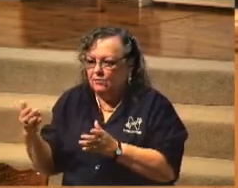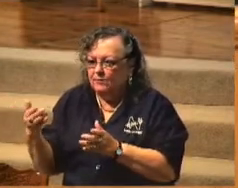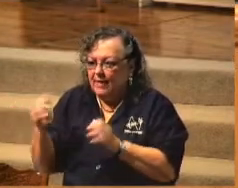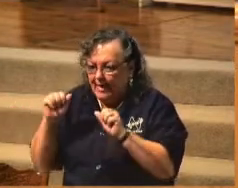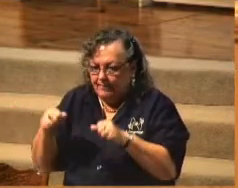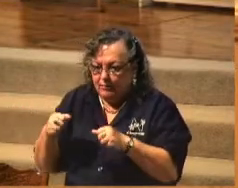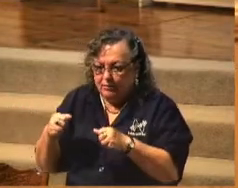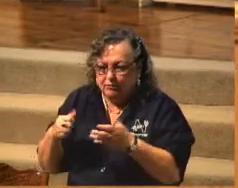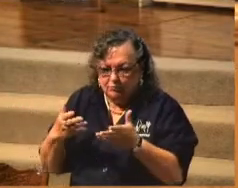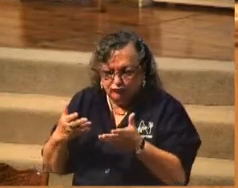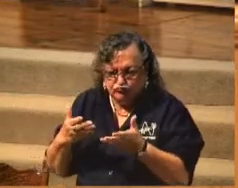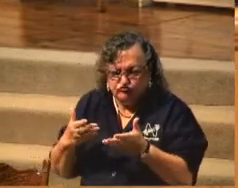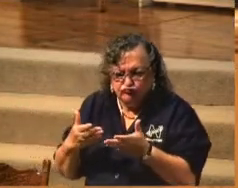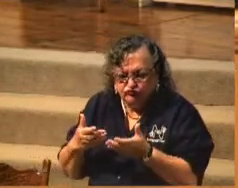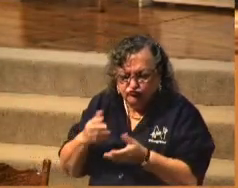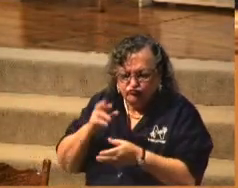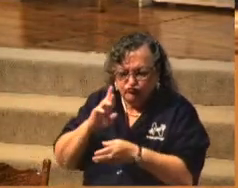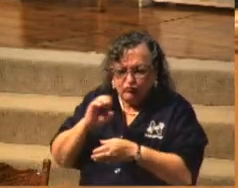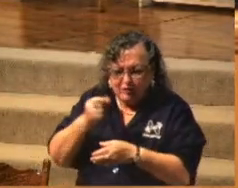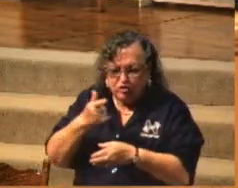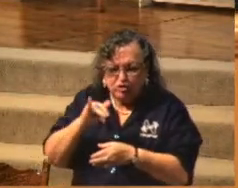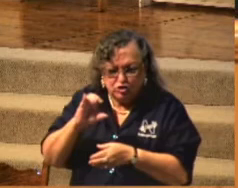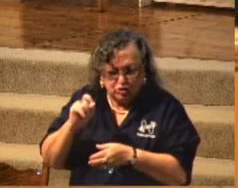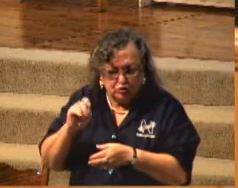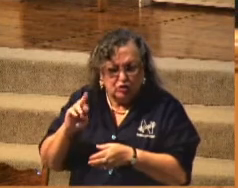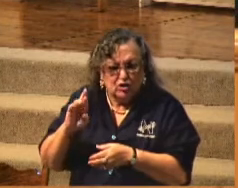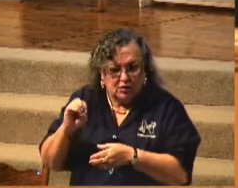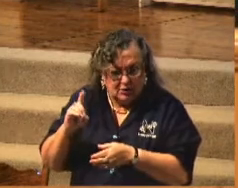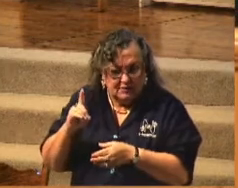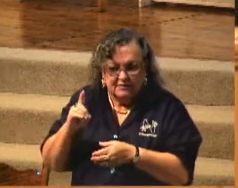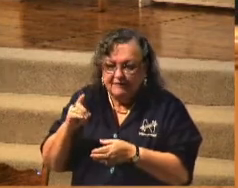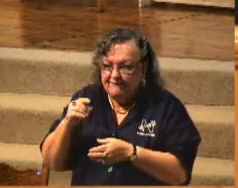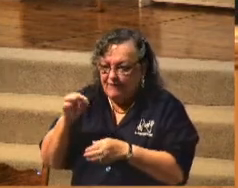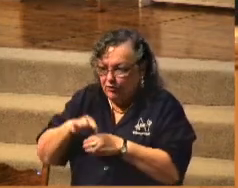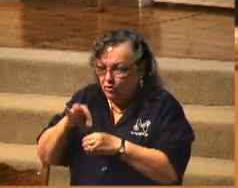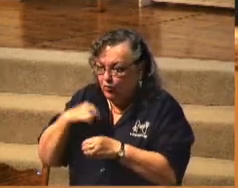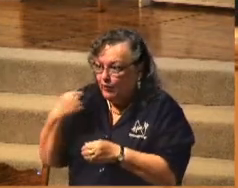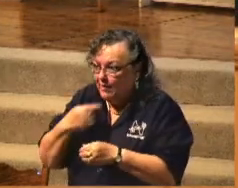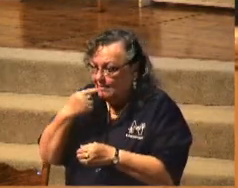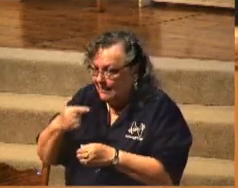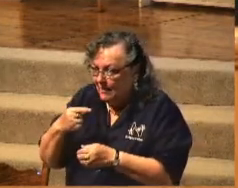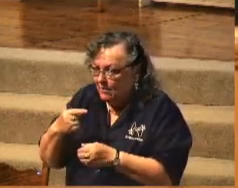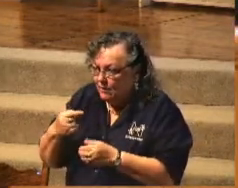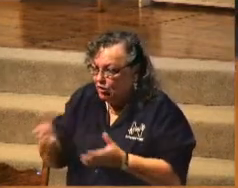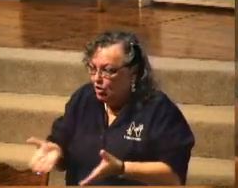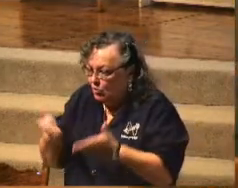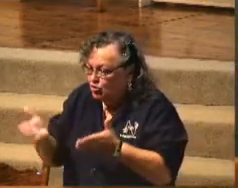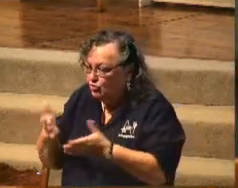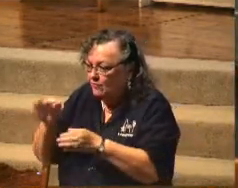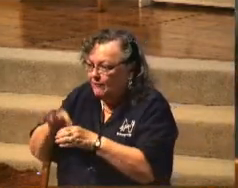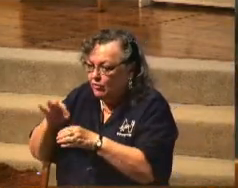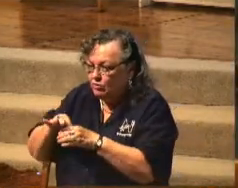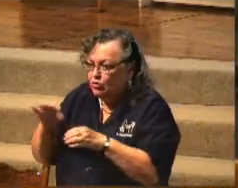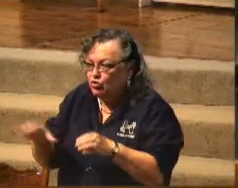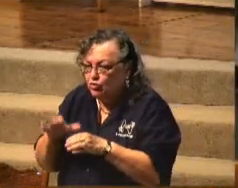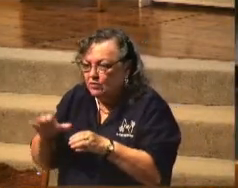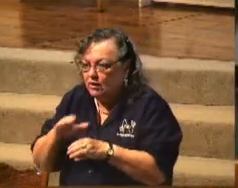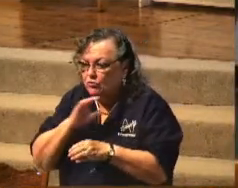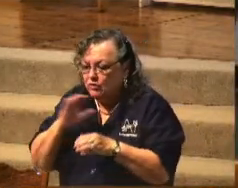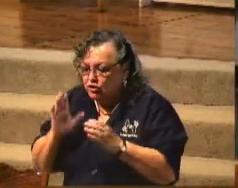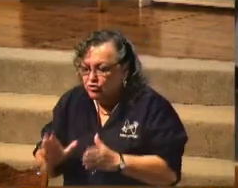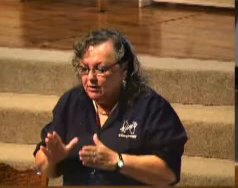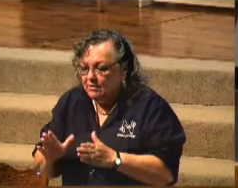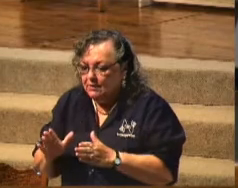people that are just not registered. We can't tell you how to vote. We can simply encourage you to do the Christian American